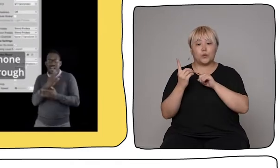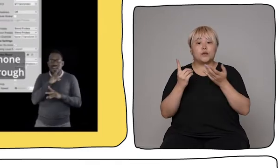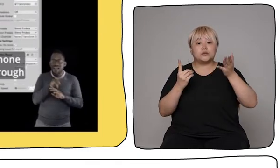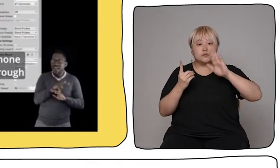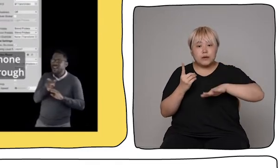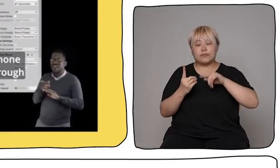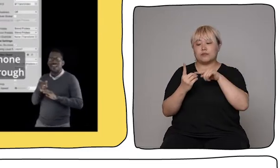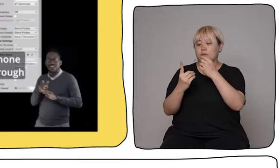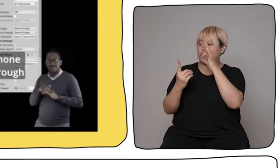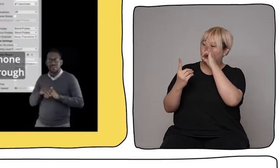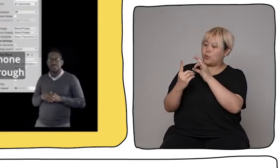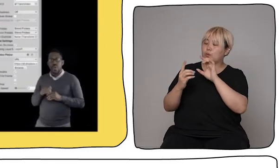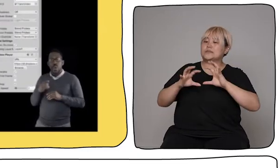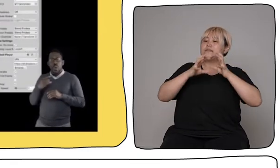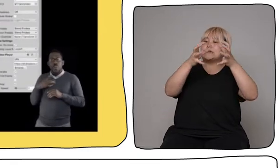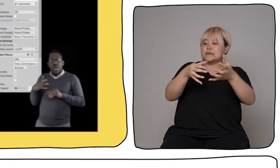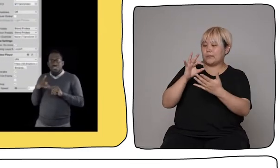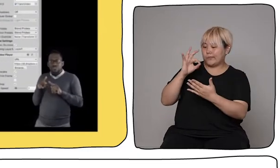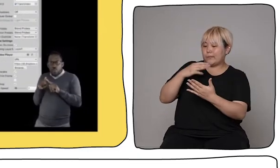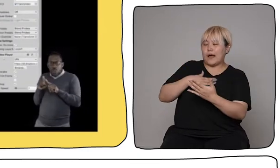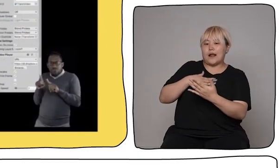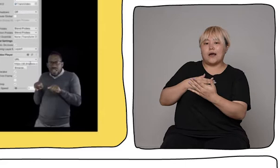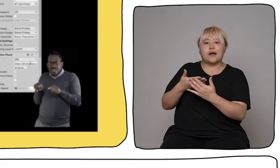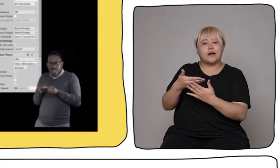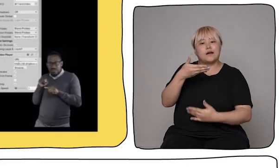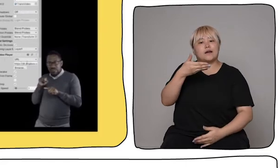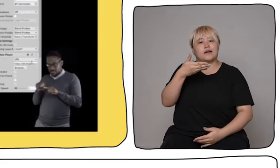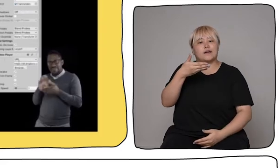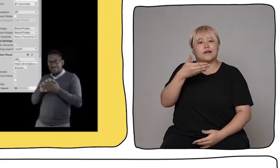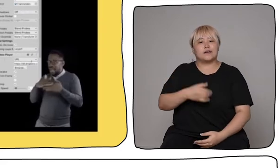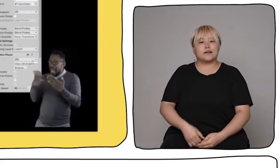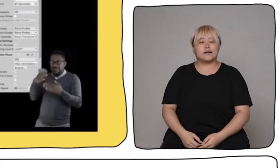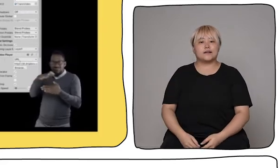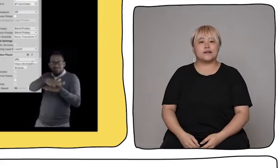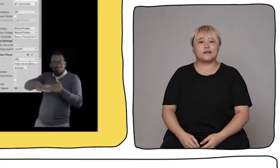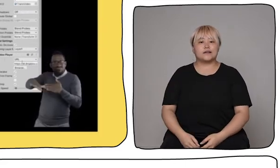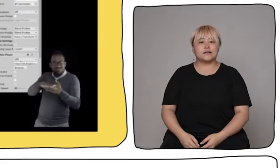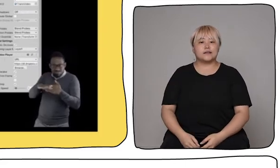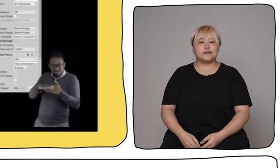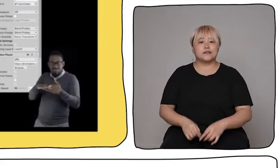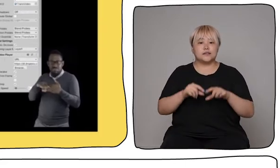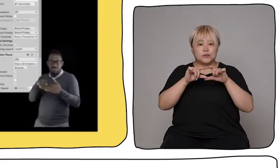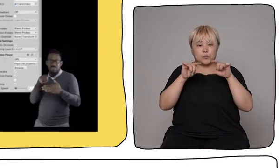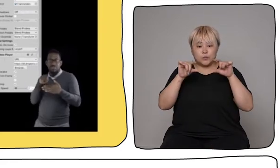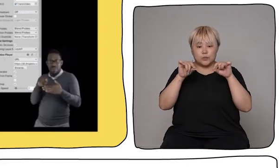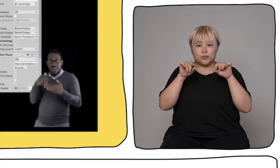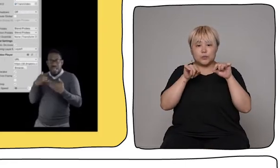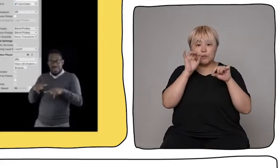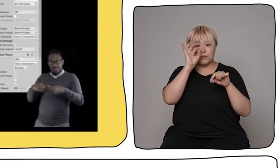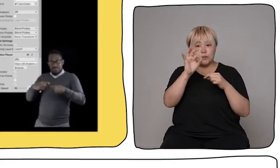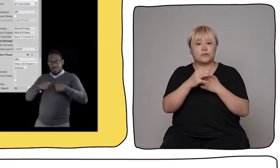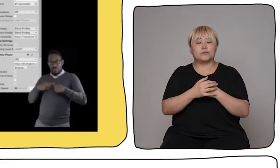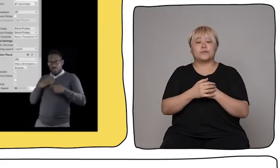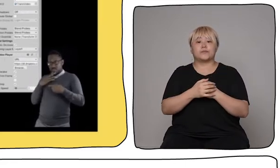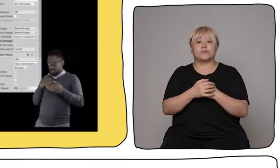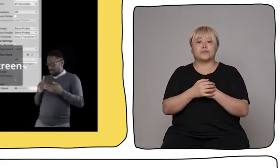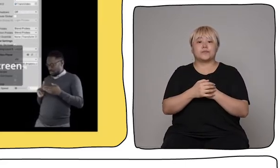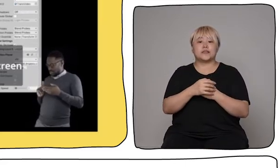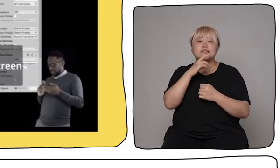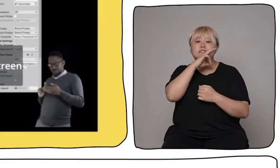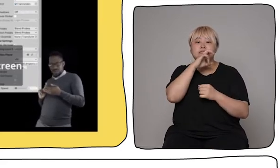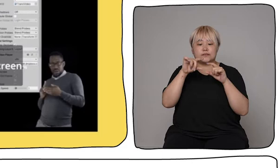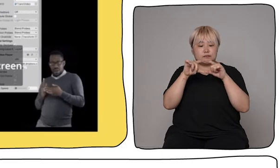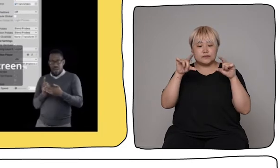a lens to view the world through. The smaller white grey rectangle is shown to be playing a video